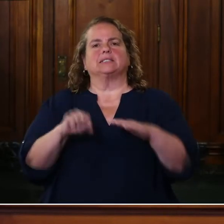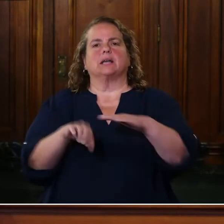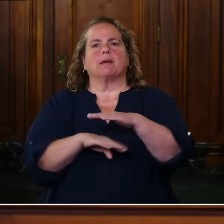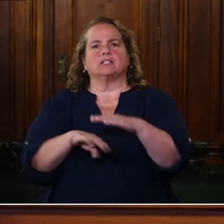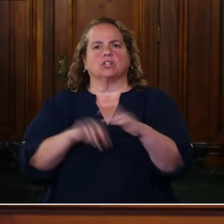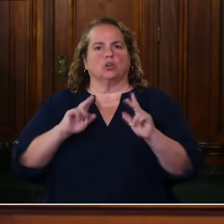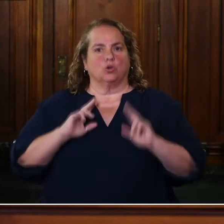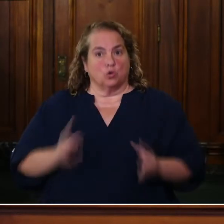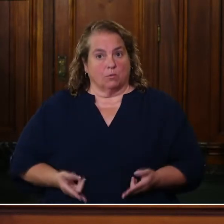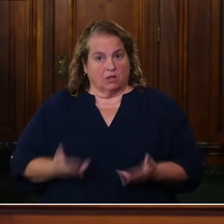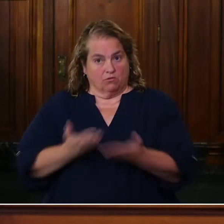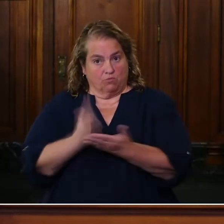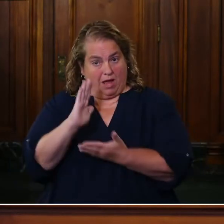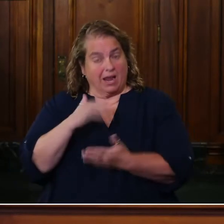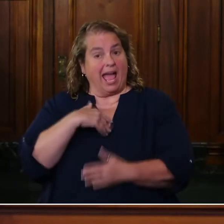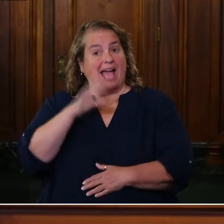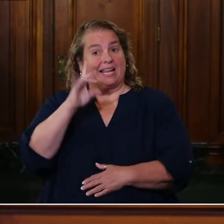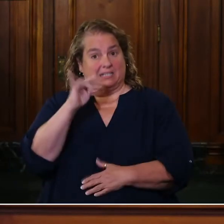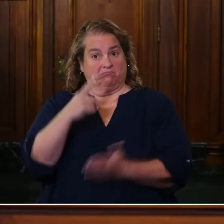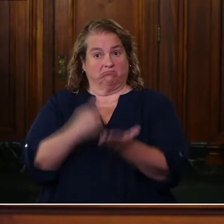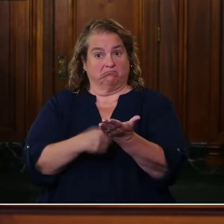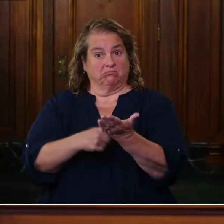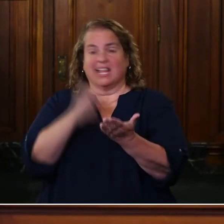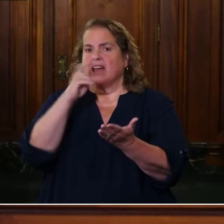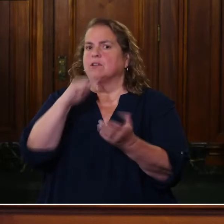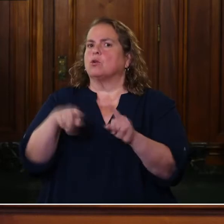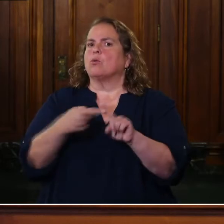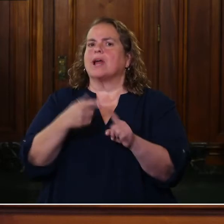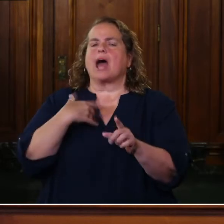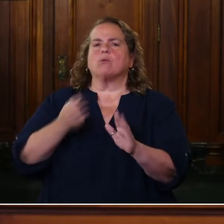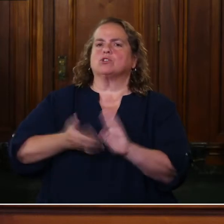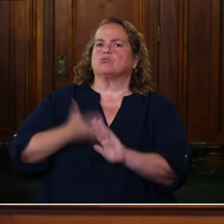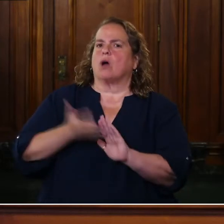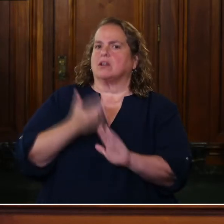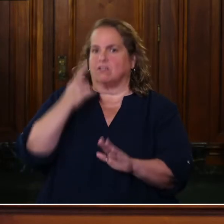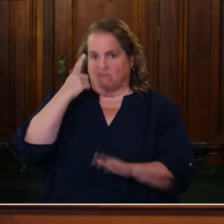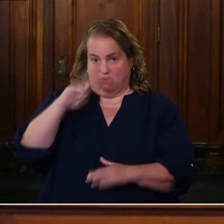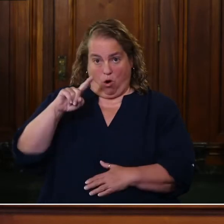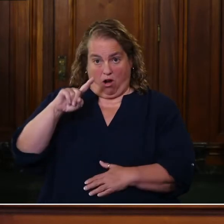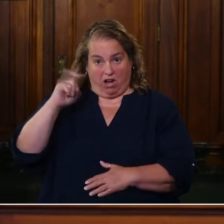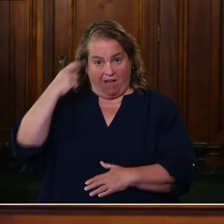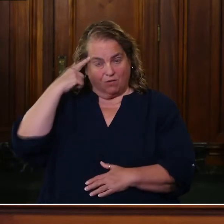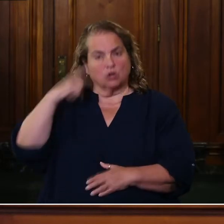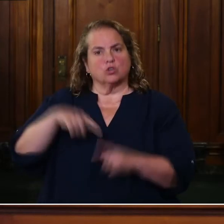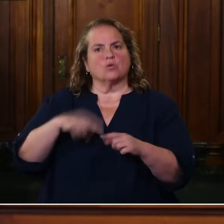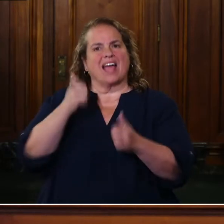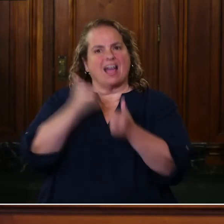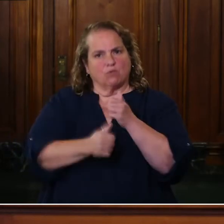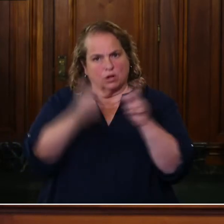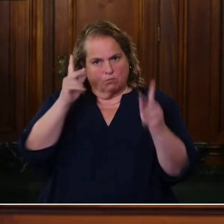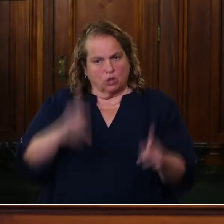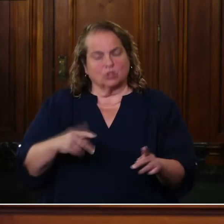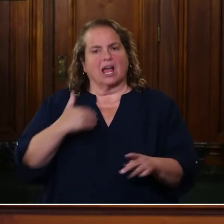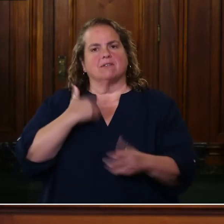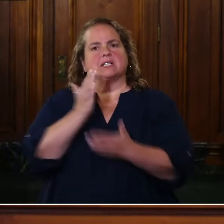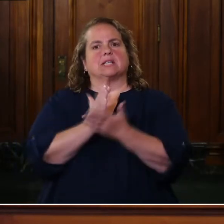talked even when I was running about how I wanted everybody to have some form of healthcare coverage. Well, what,